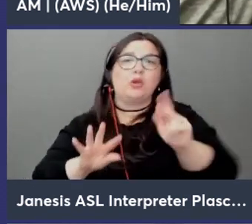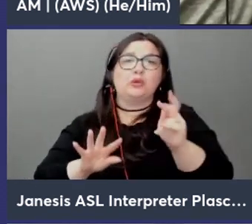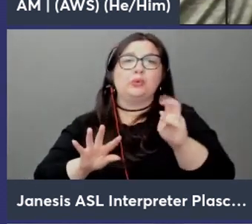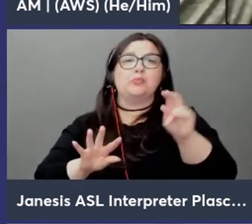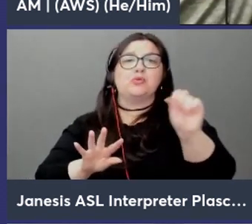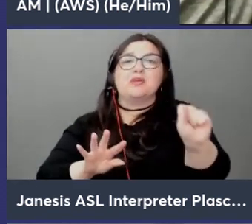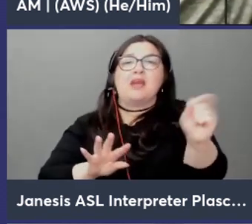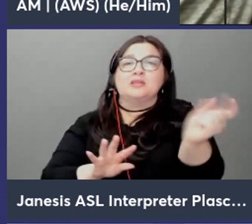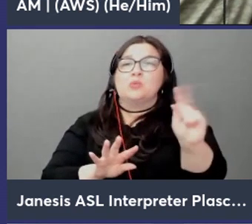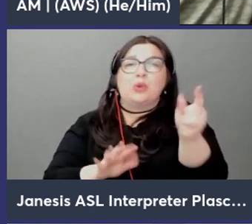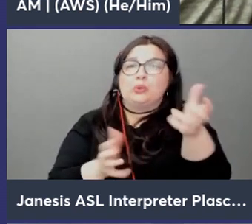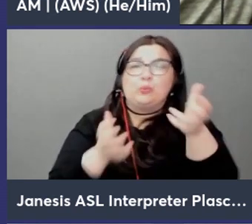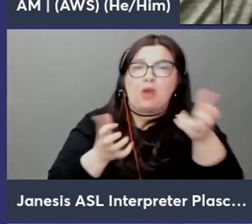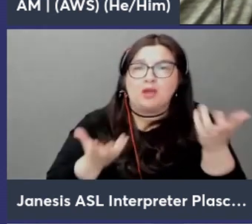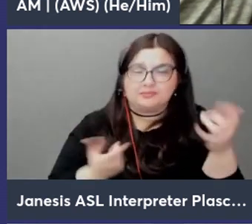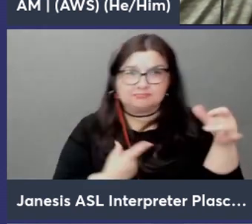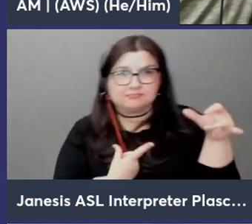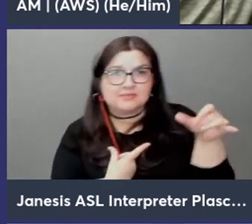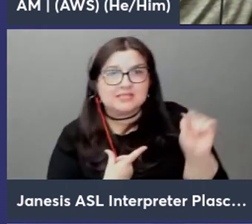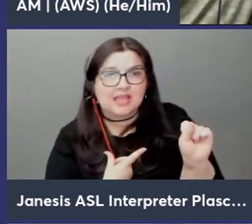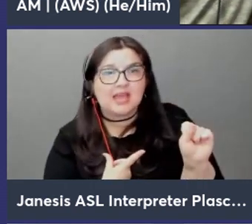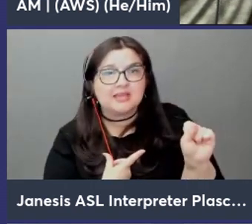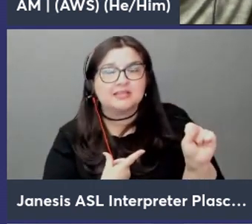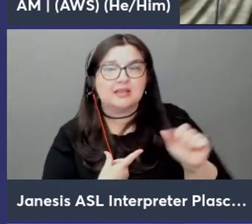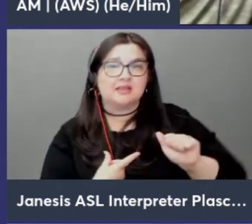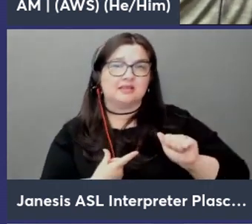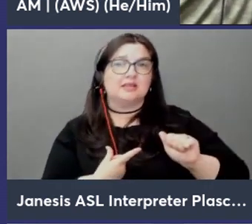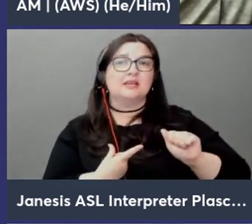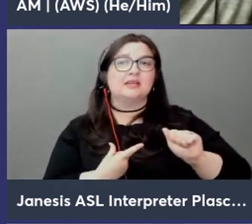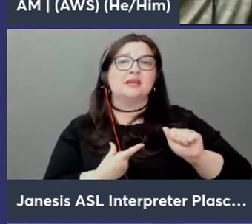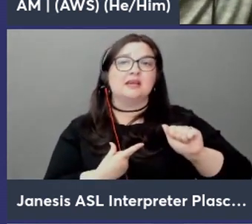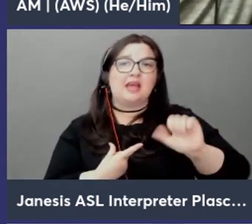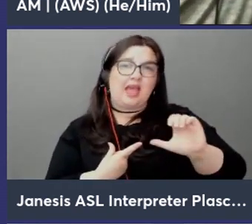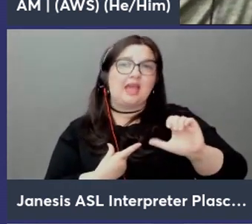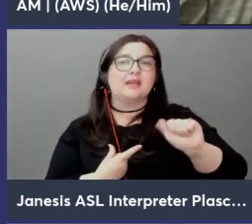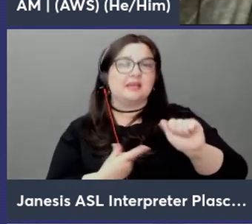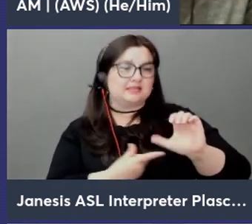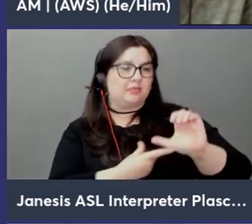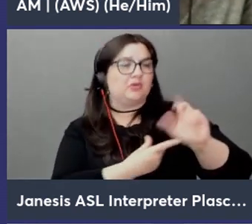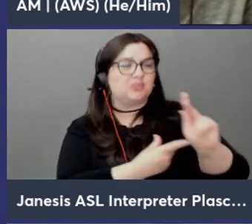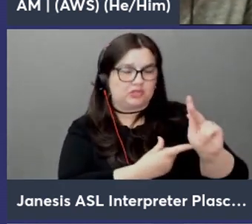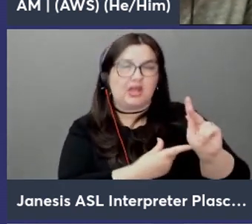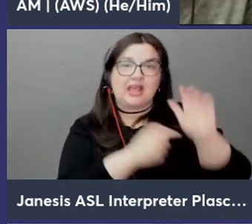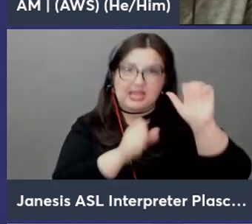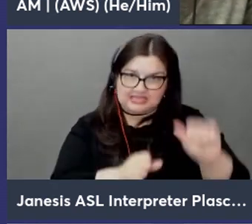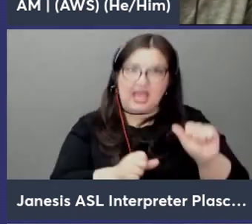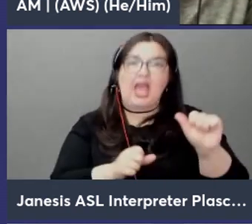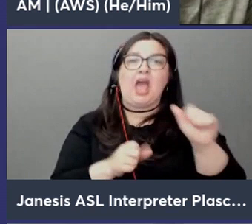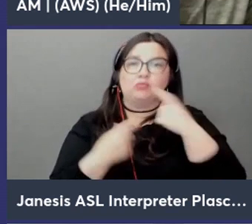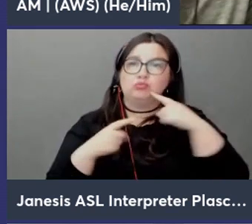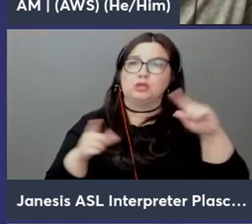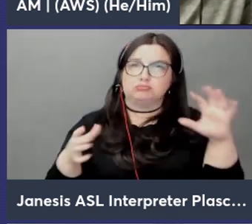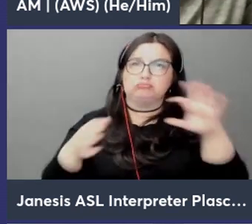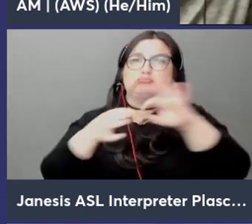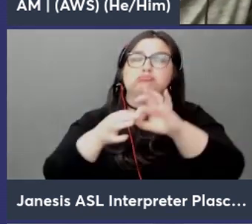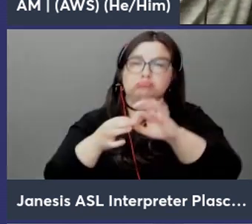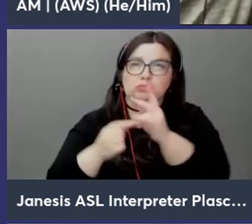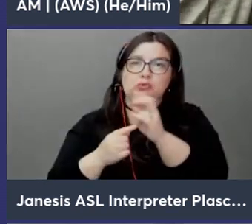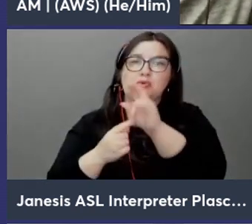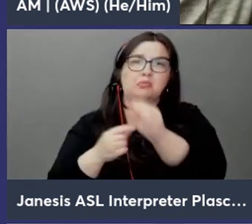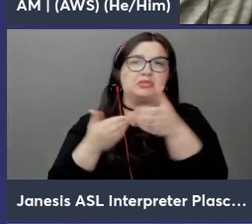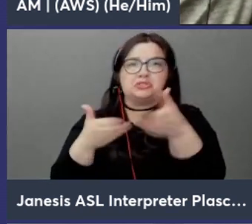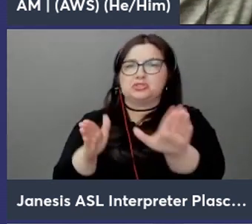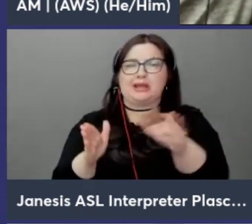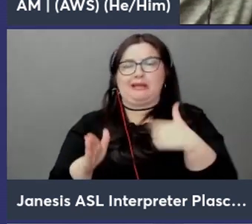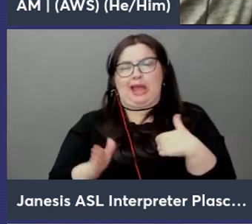and uh yes uh your ac your aws controller for kubernetes works with kubernetes in general uh i just used eks